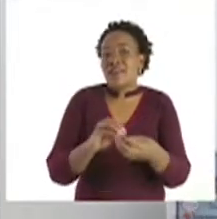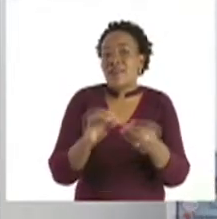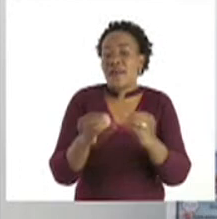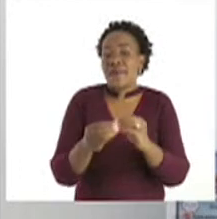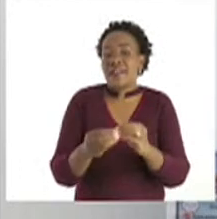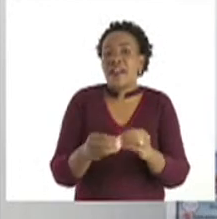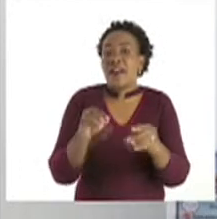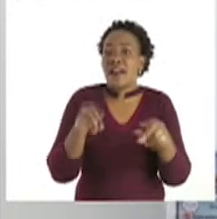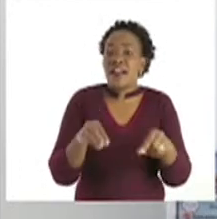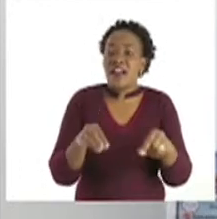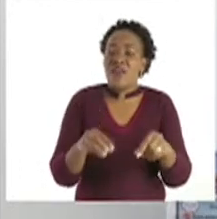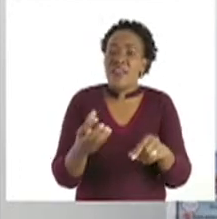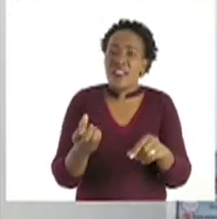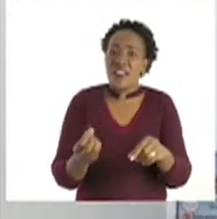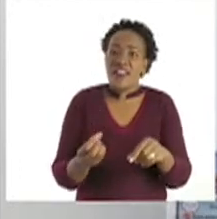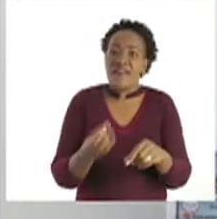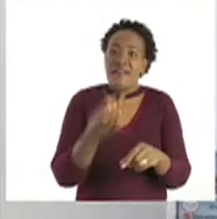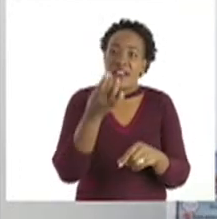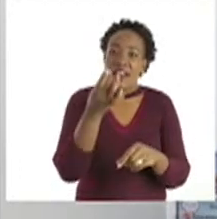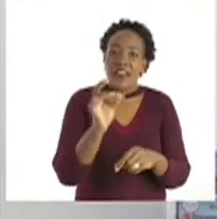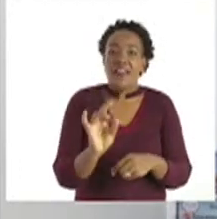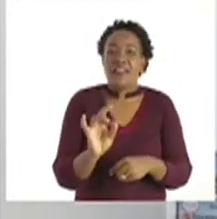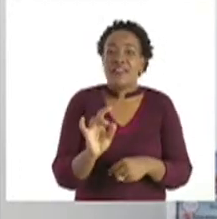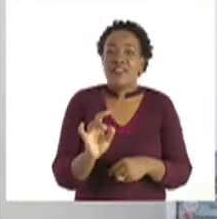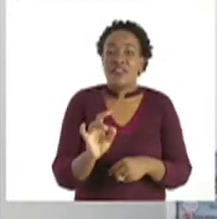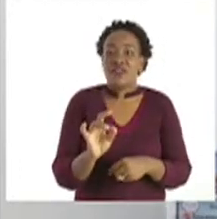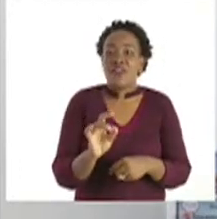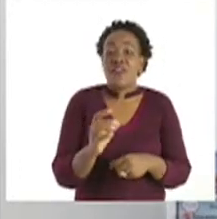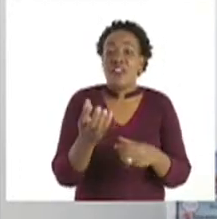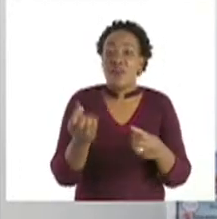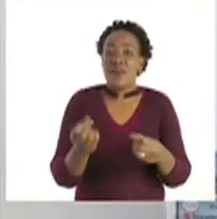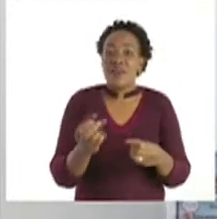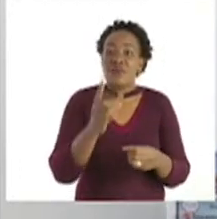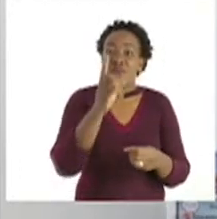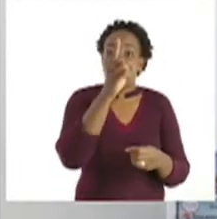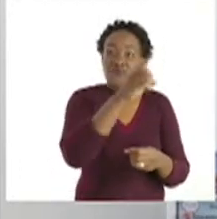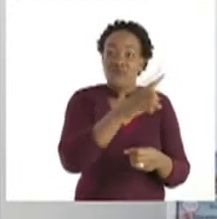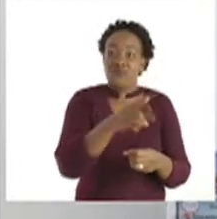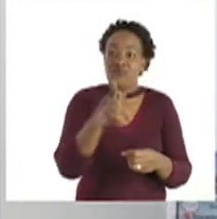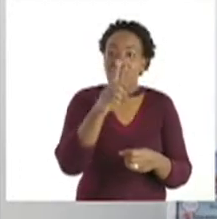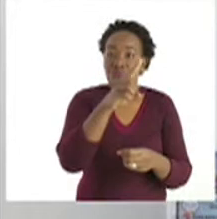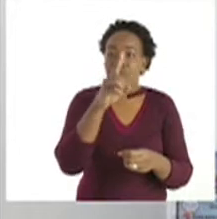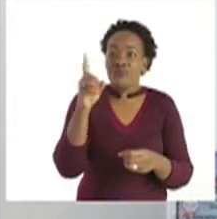so we put our 2 circles.